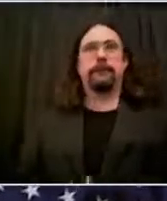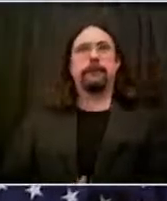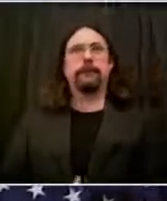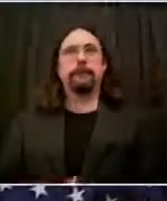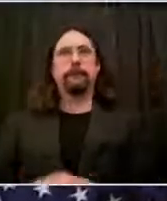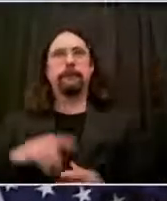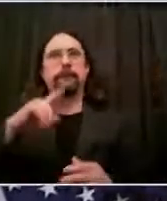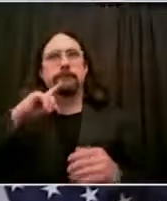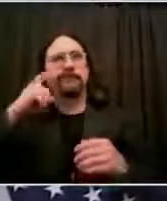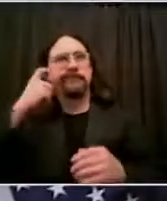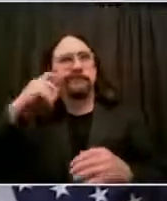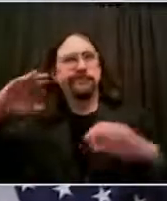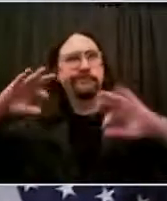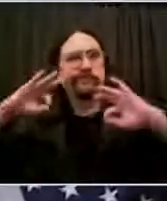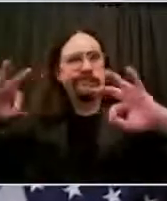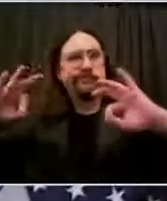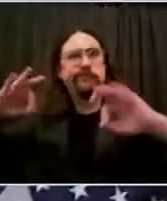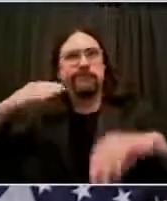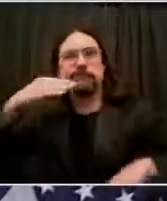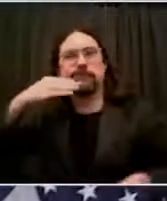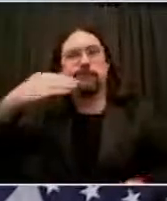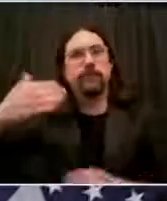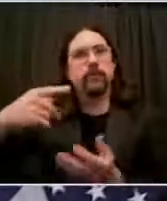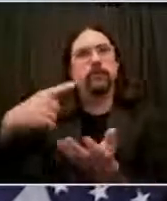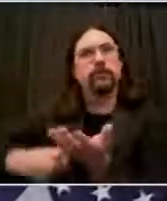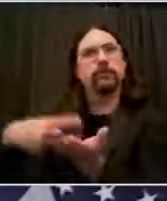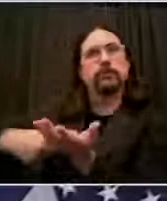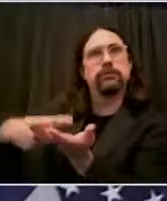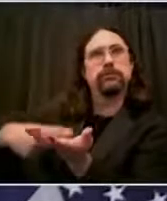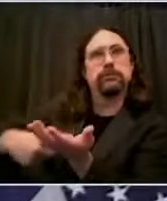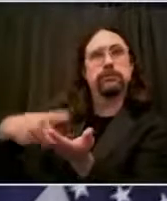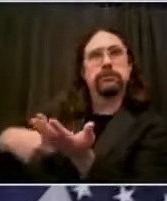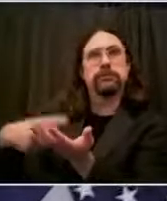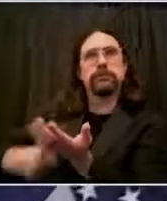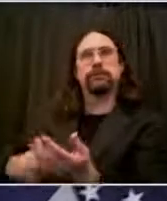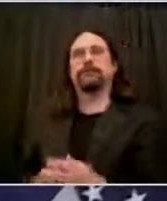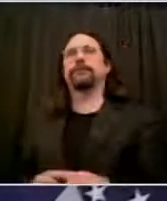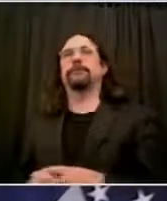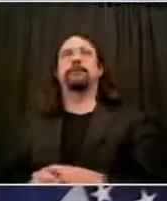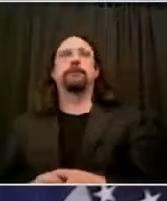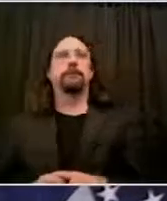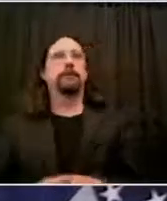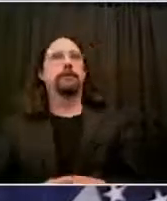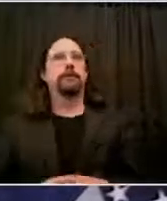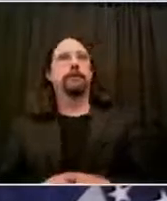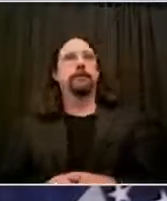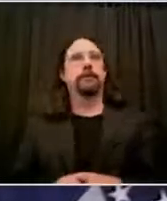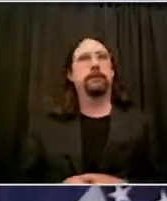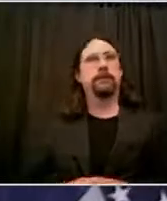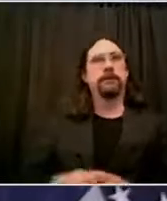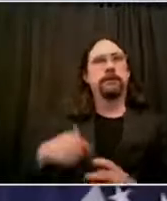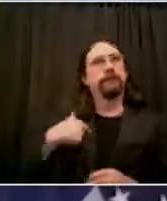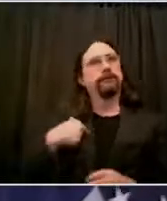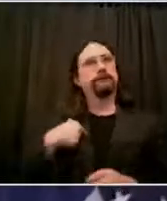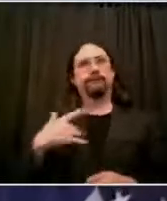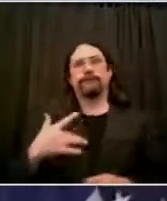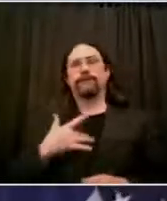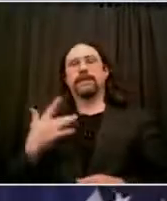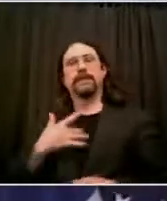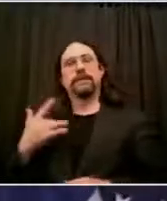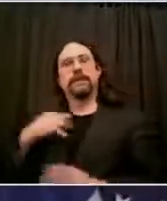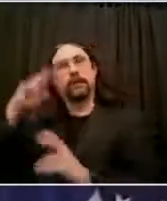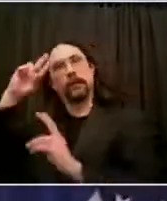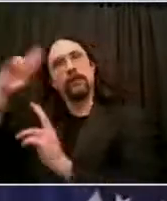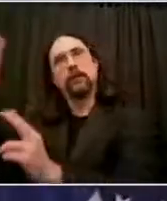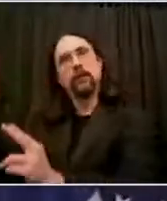along with other leaders here and to be able to be in conversation with you and to look at ways to